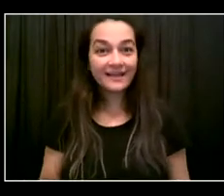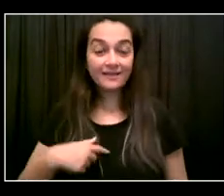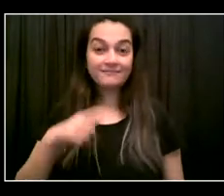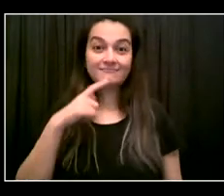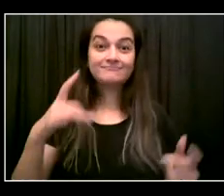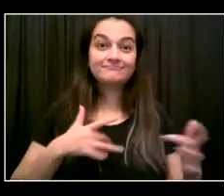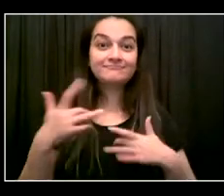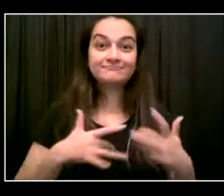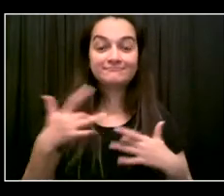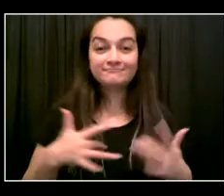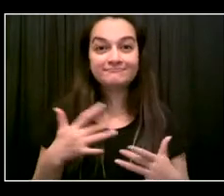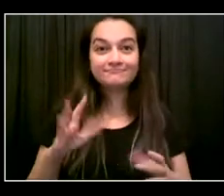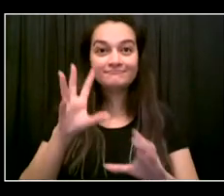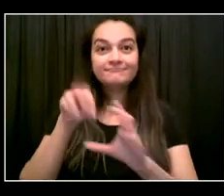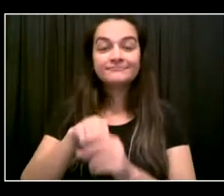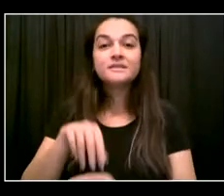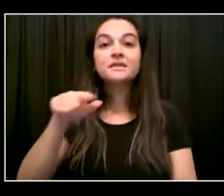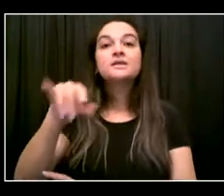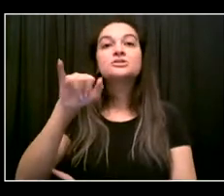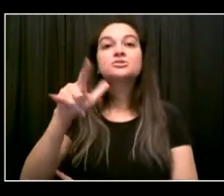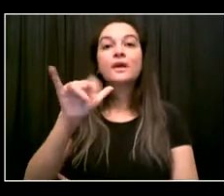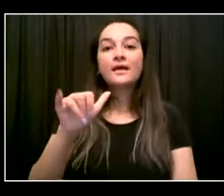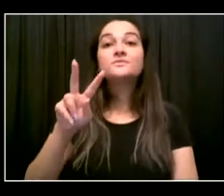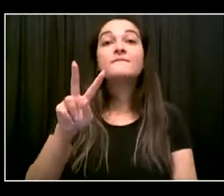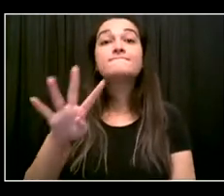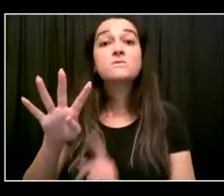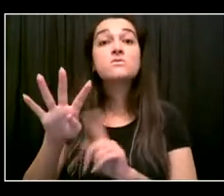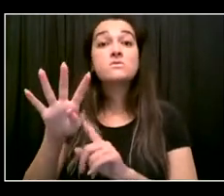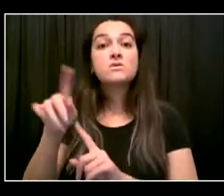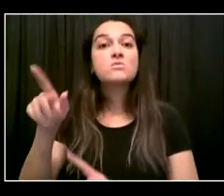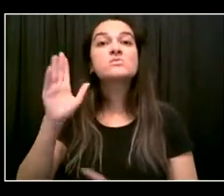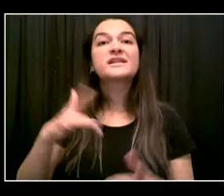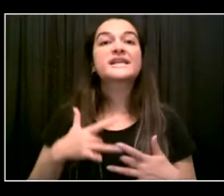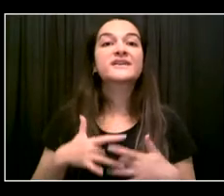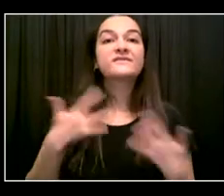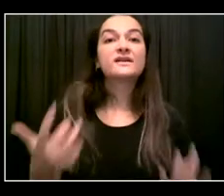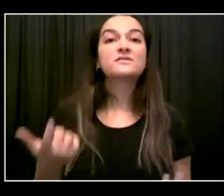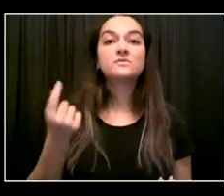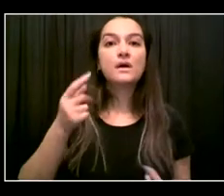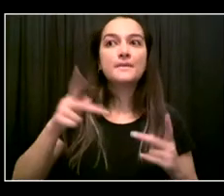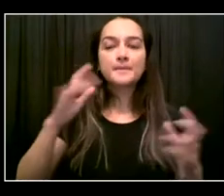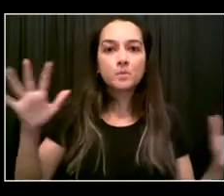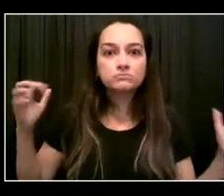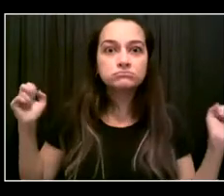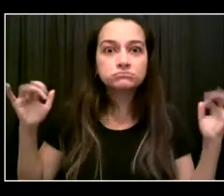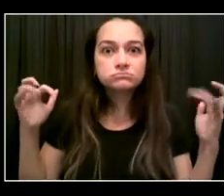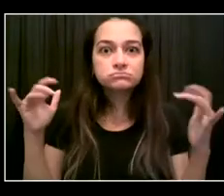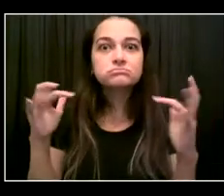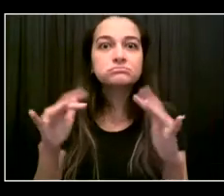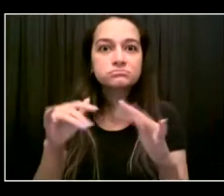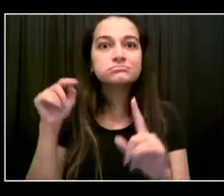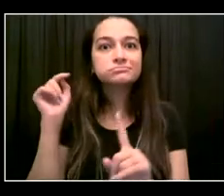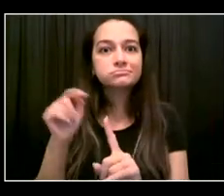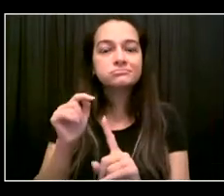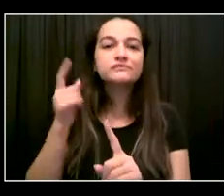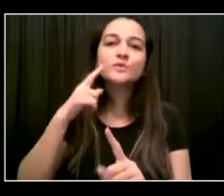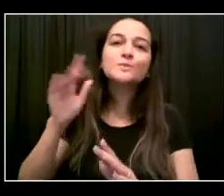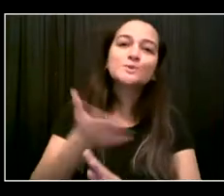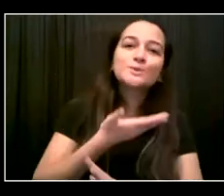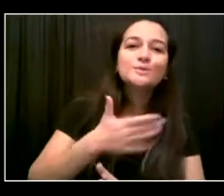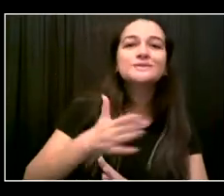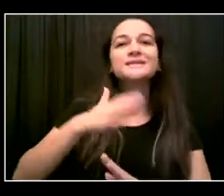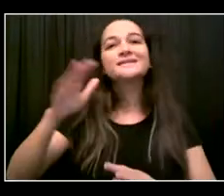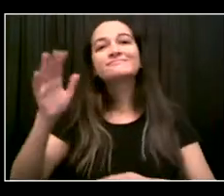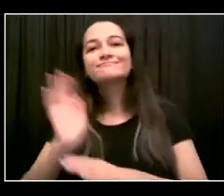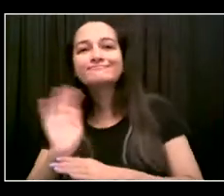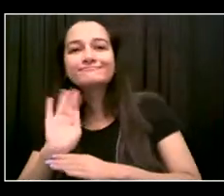Annual Classic Hip-Hop Cookout. And if you can make it out there, that'll be good. That'll be dope, as we say, you know, in hip-hop.